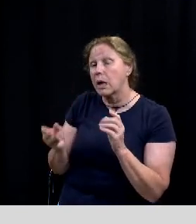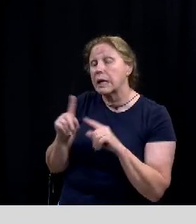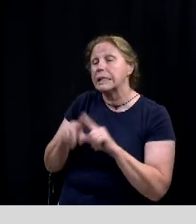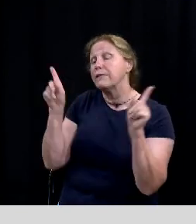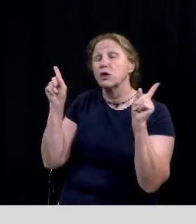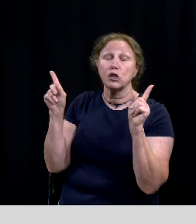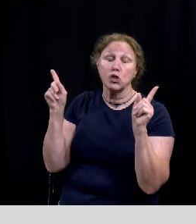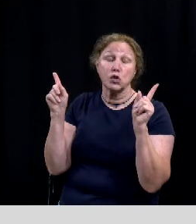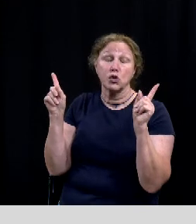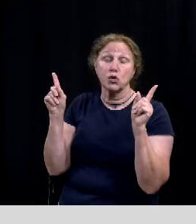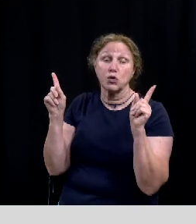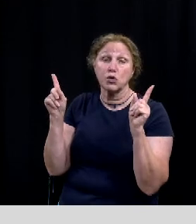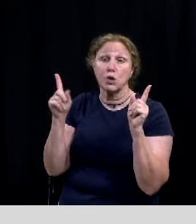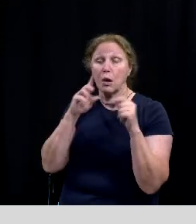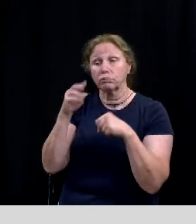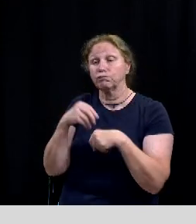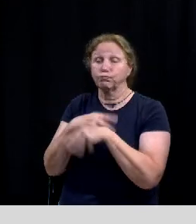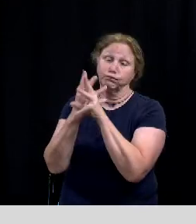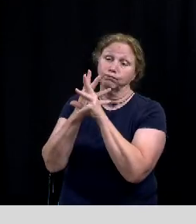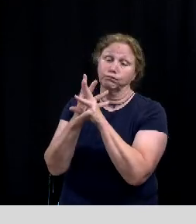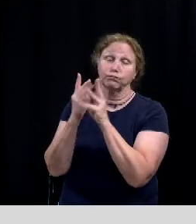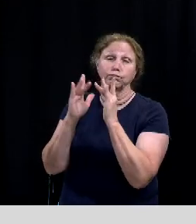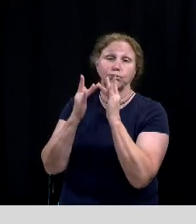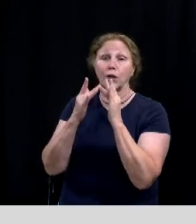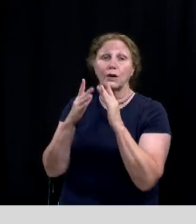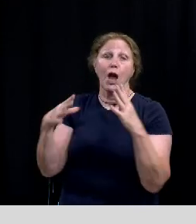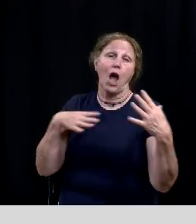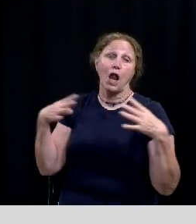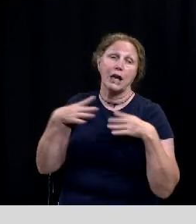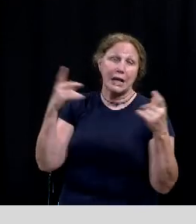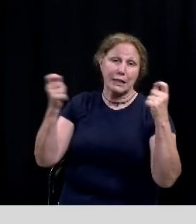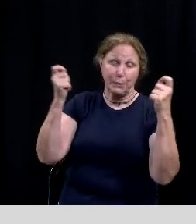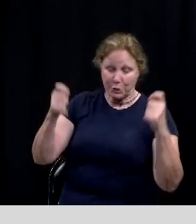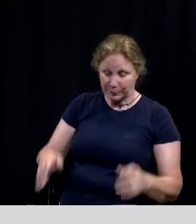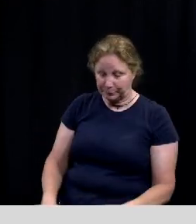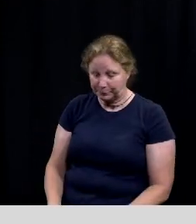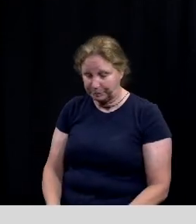and virtual uh holiday celebration this year